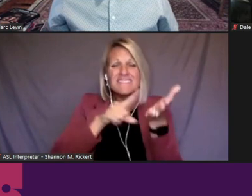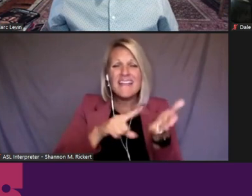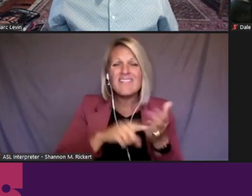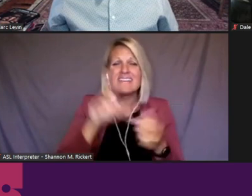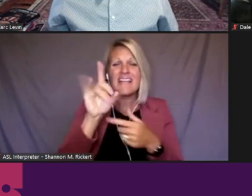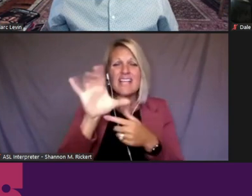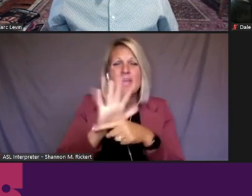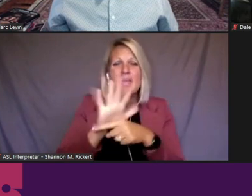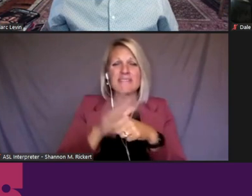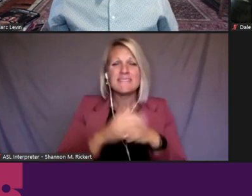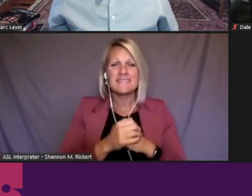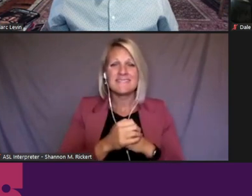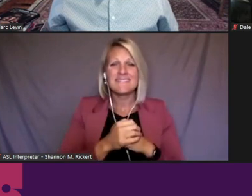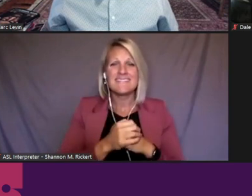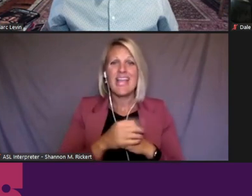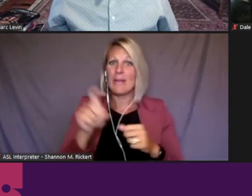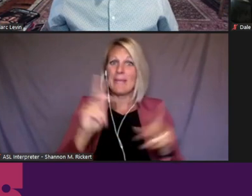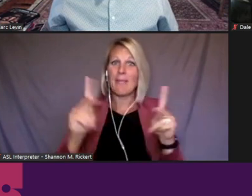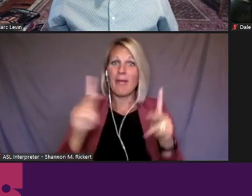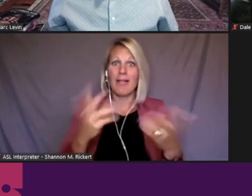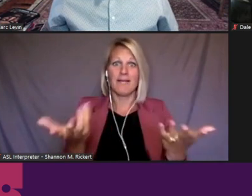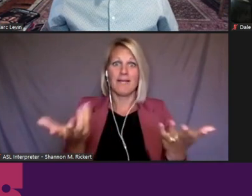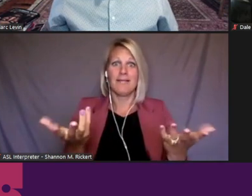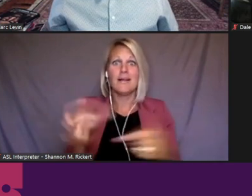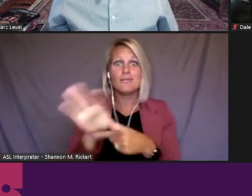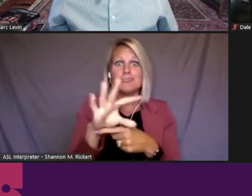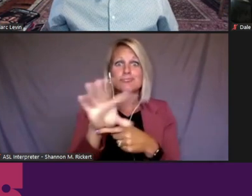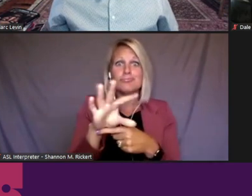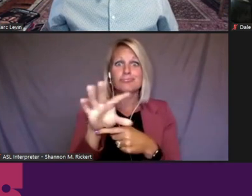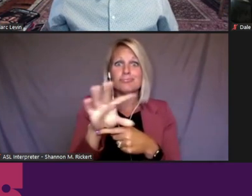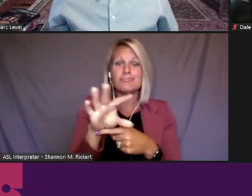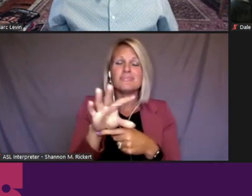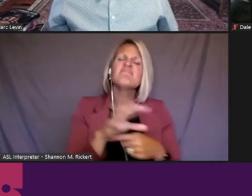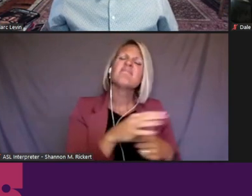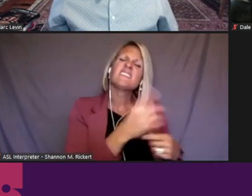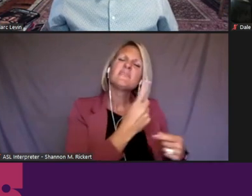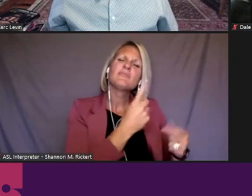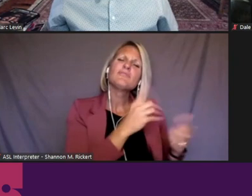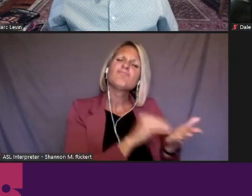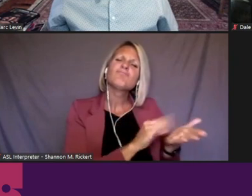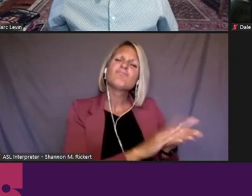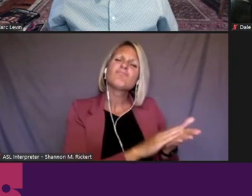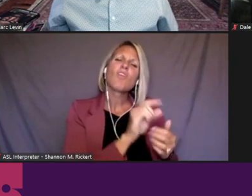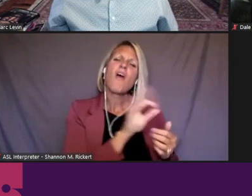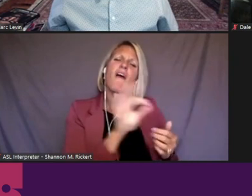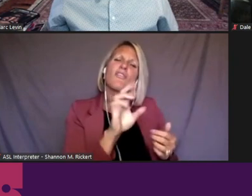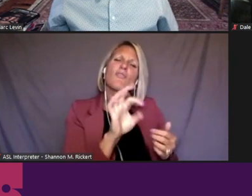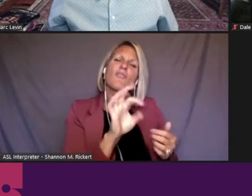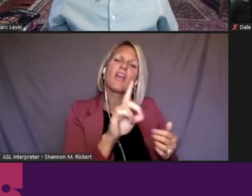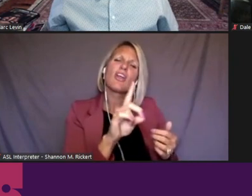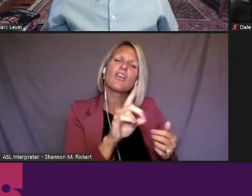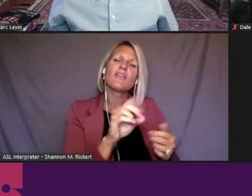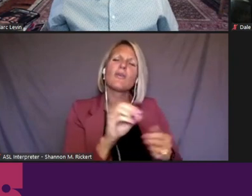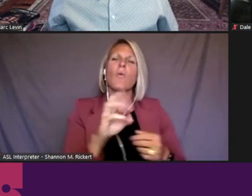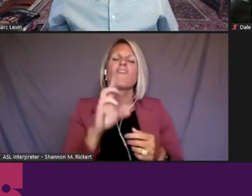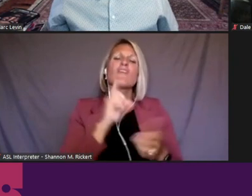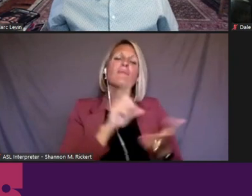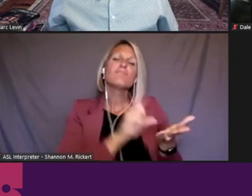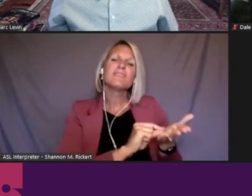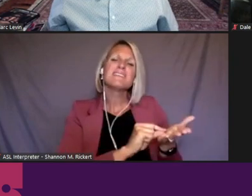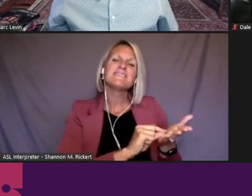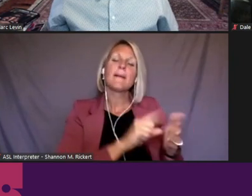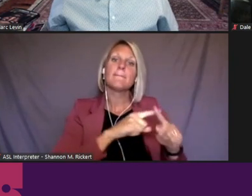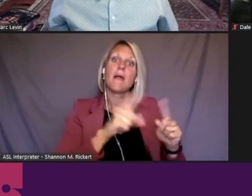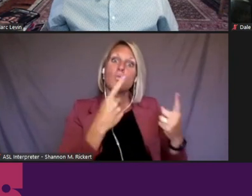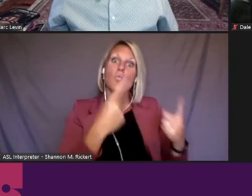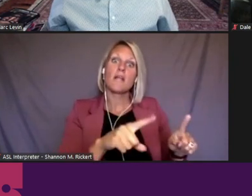you need people to go on camera. It's one thing to have off the record sources. It's another thing, even for print. But the second you, you get a